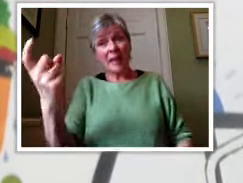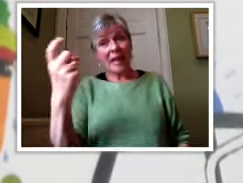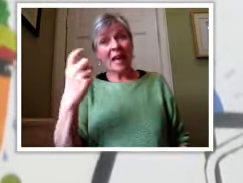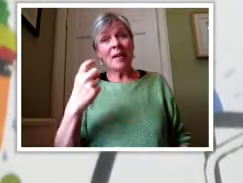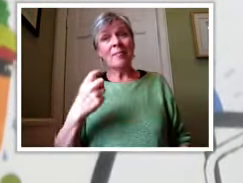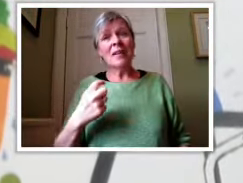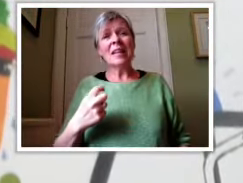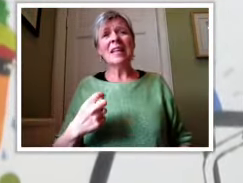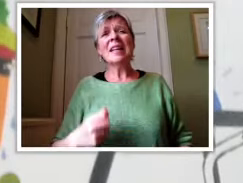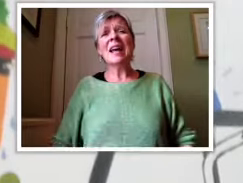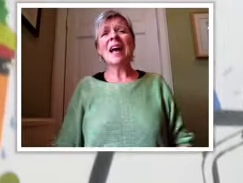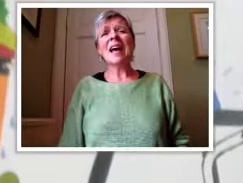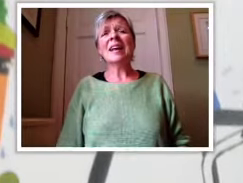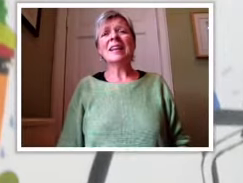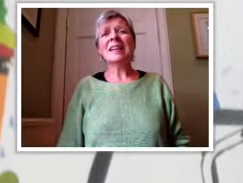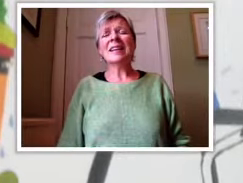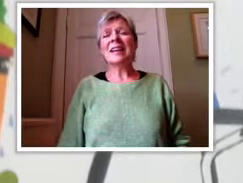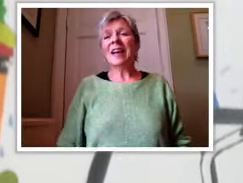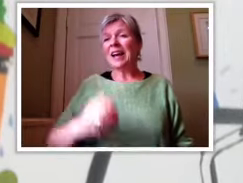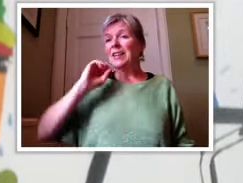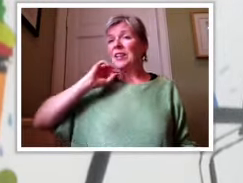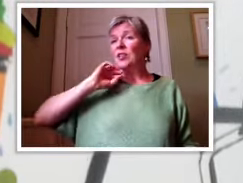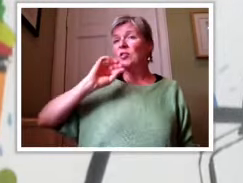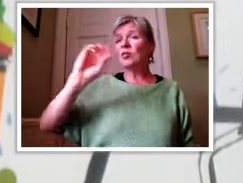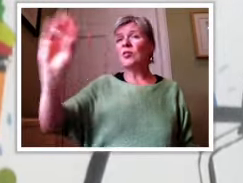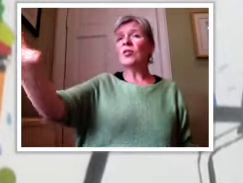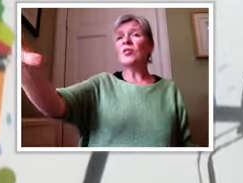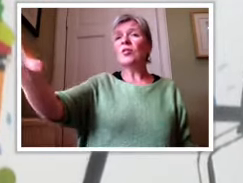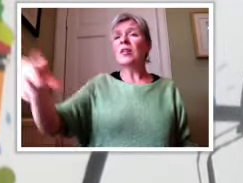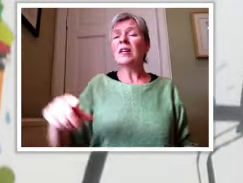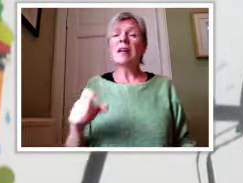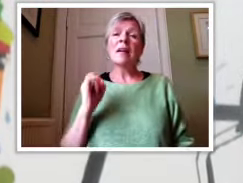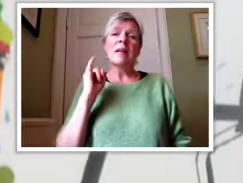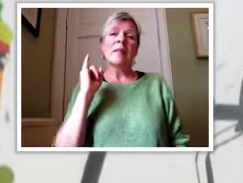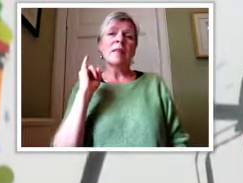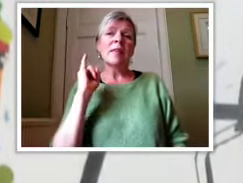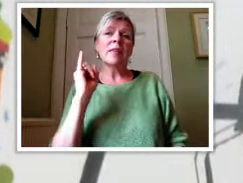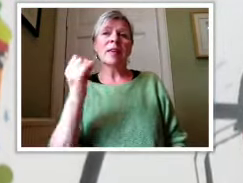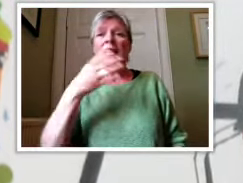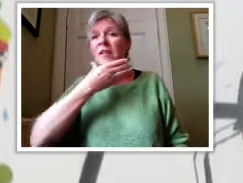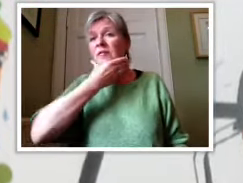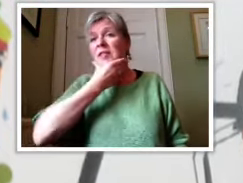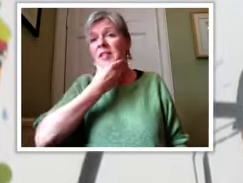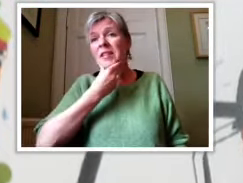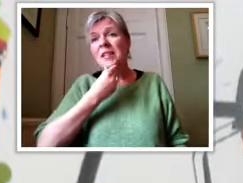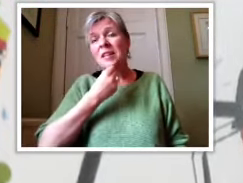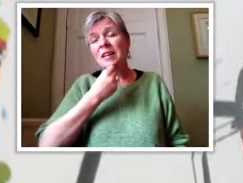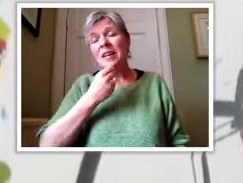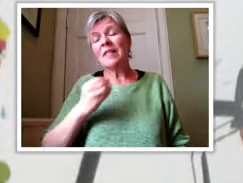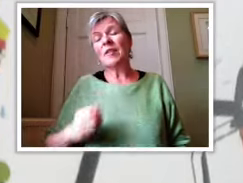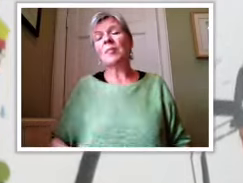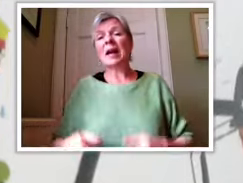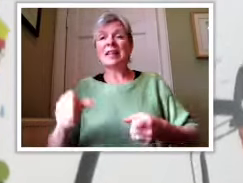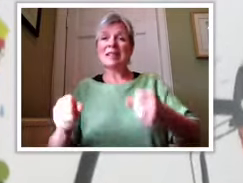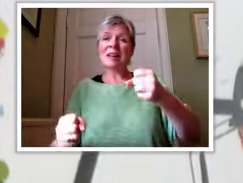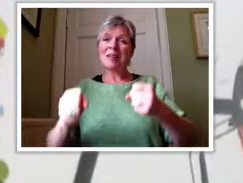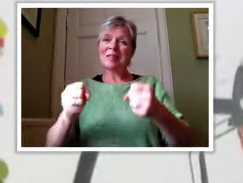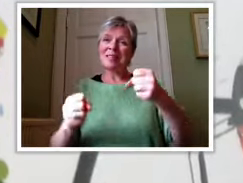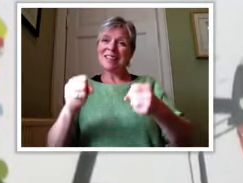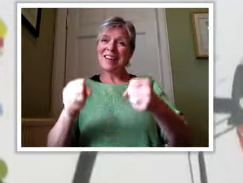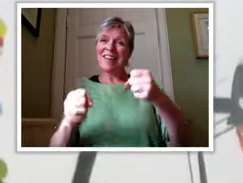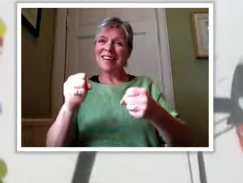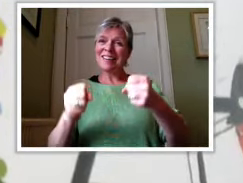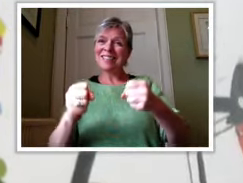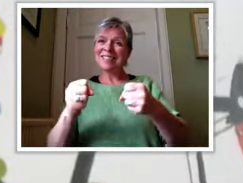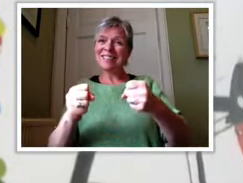And they came, Neenah! And they threw the thieves in their panda